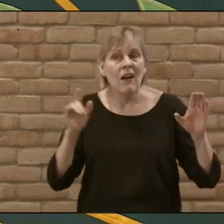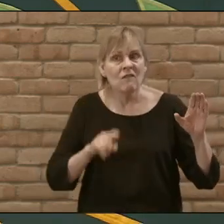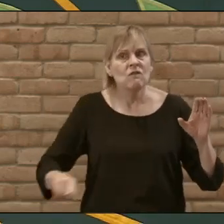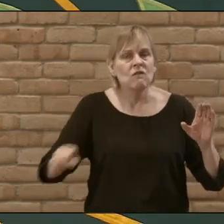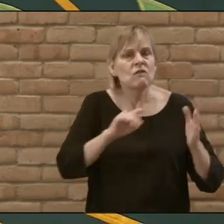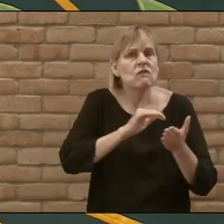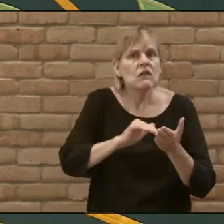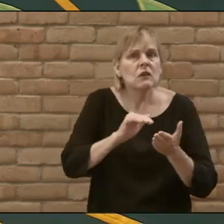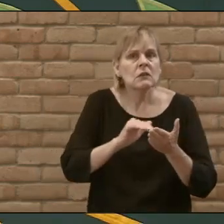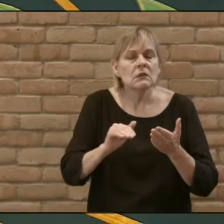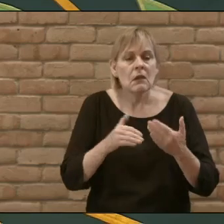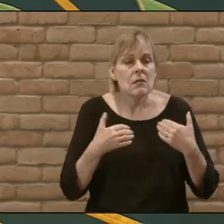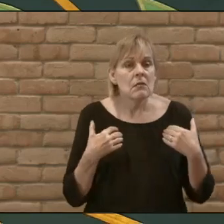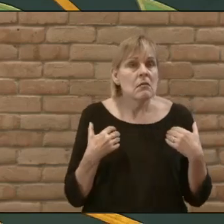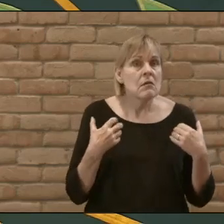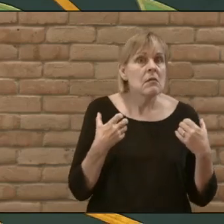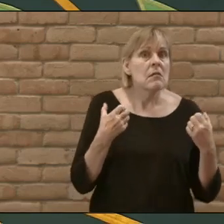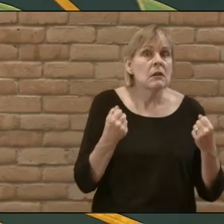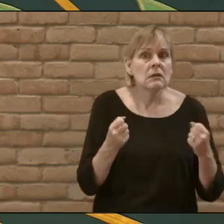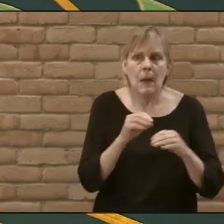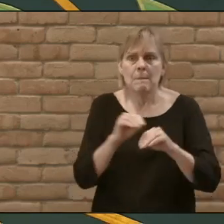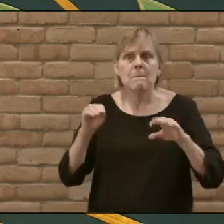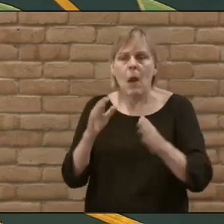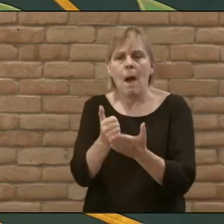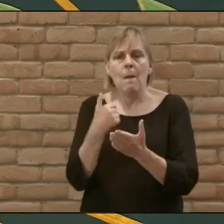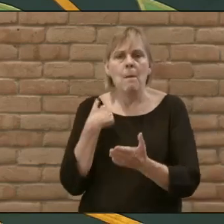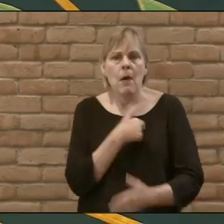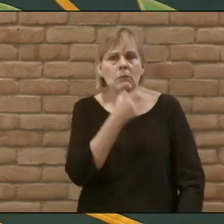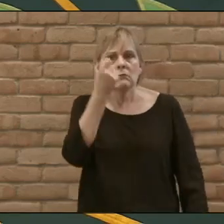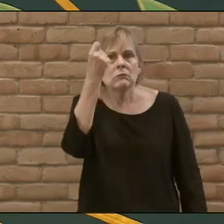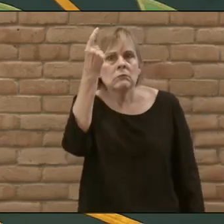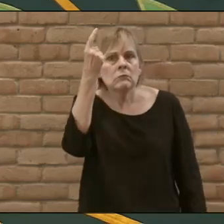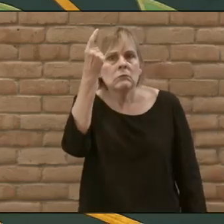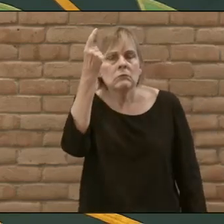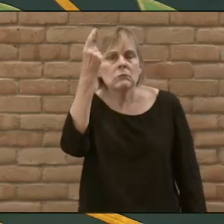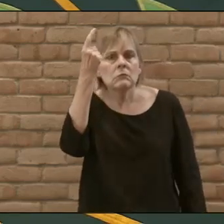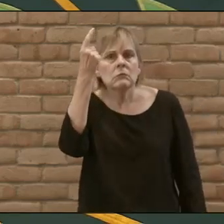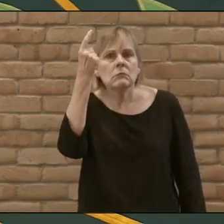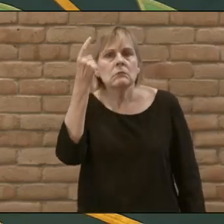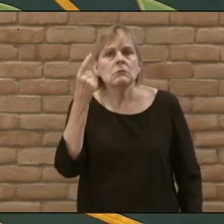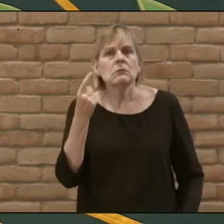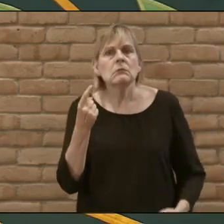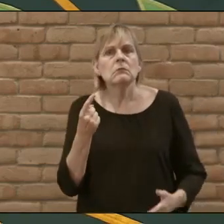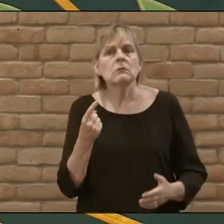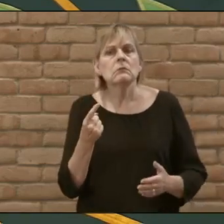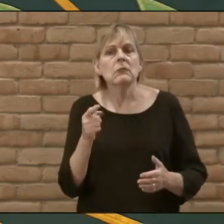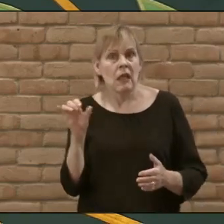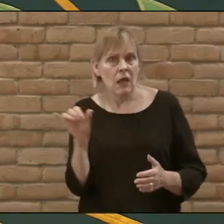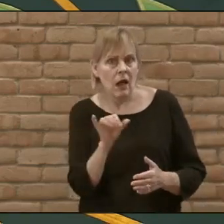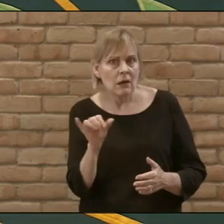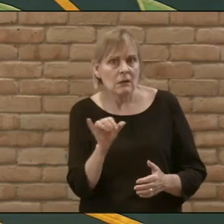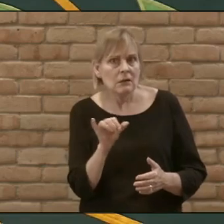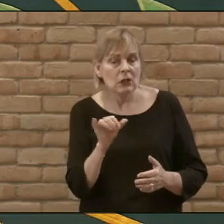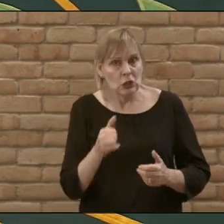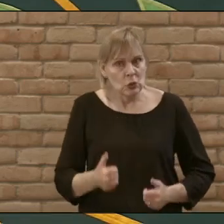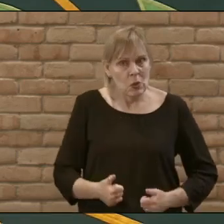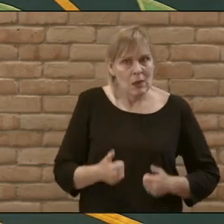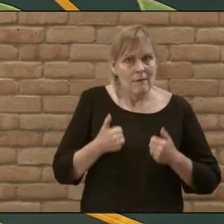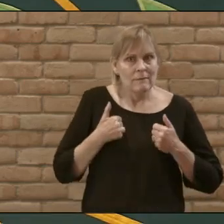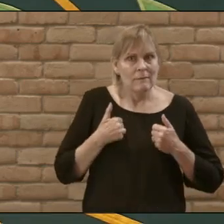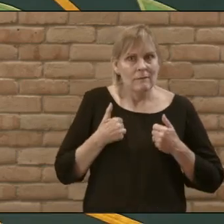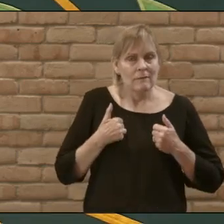miracles and signs he performed on the way help us to understand what it is like to live